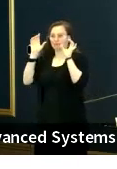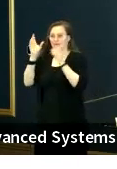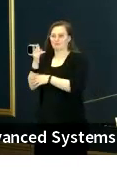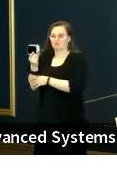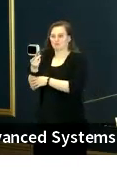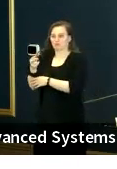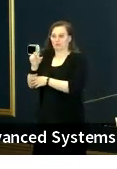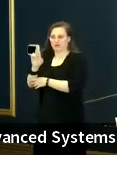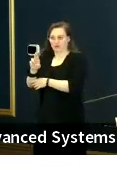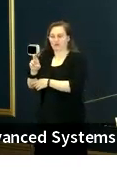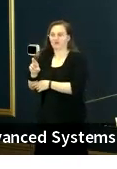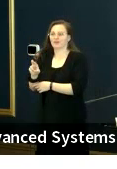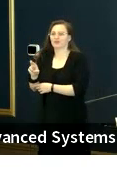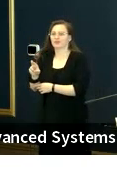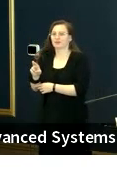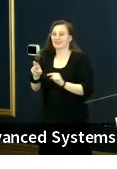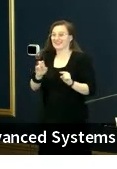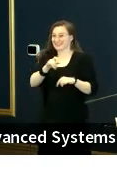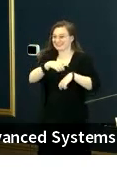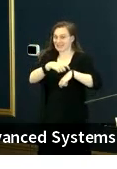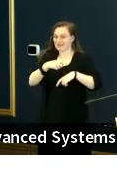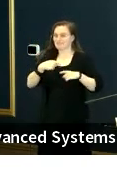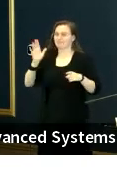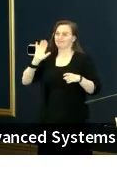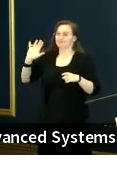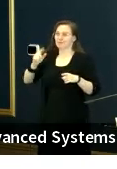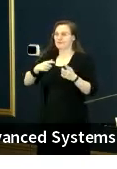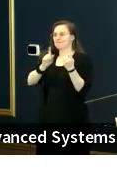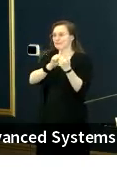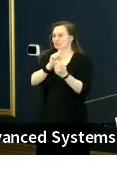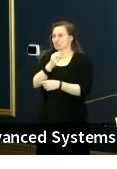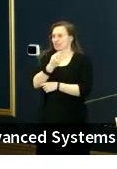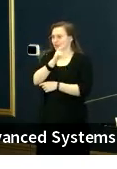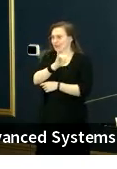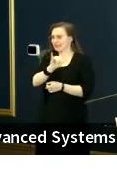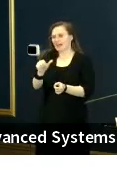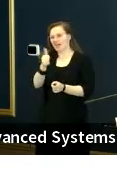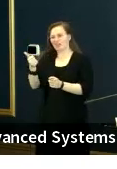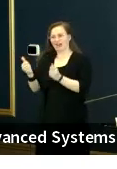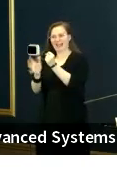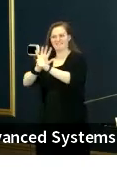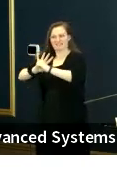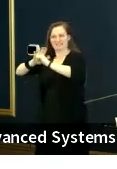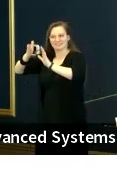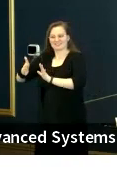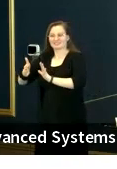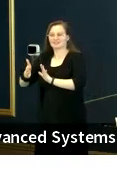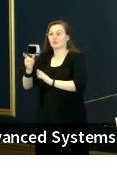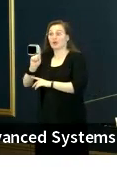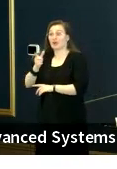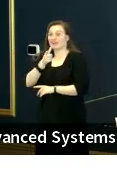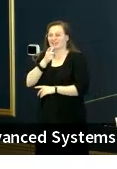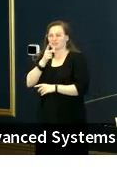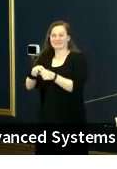so-called. And I met Sherry and a number of advocates at a luncheon downtown at the,